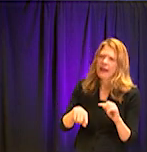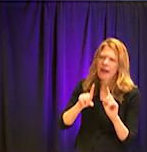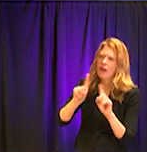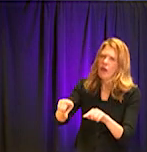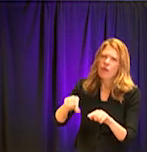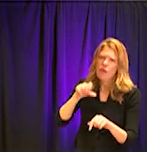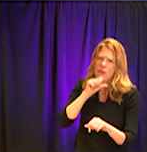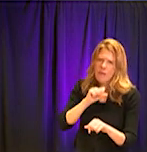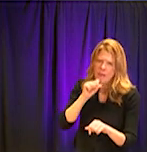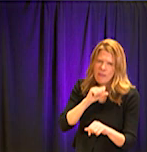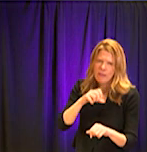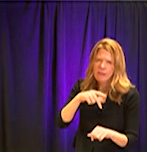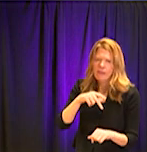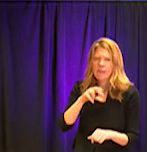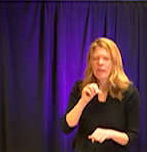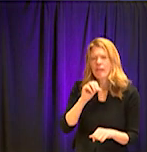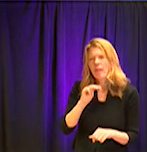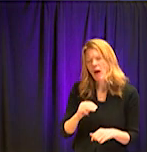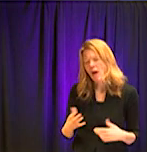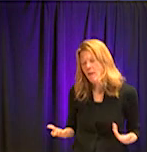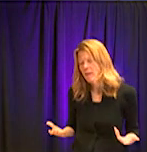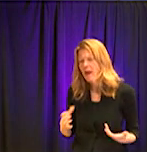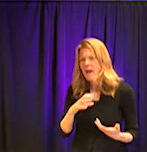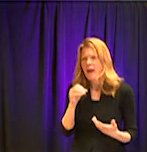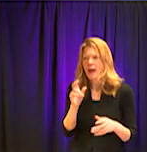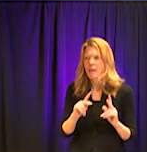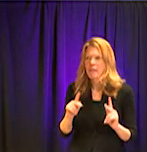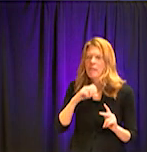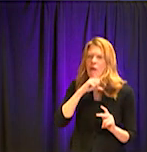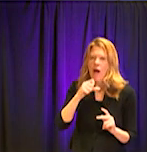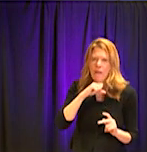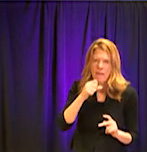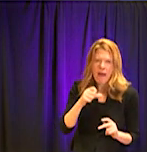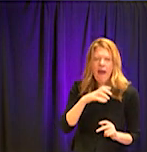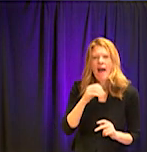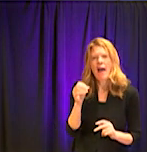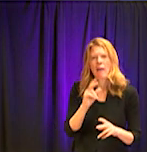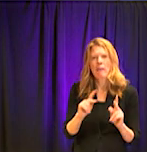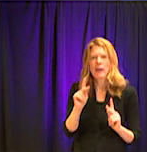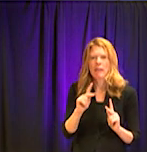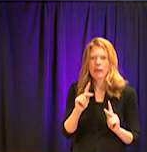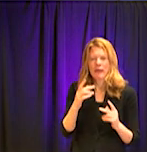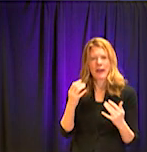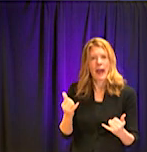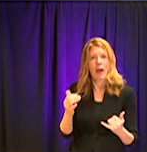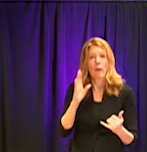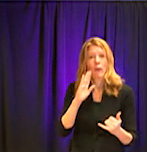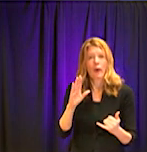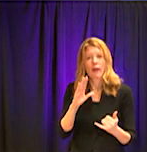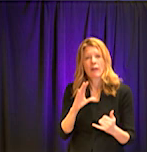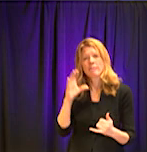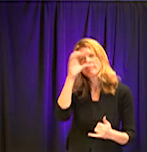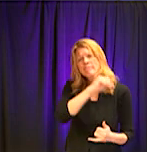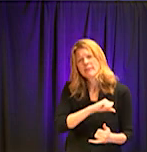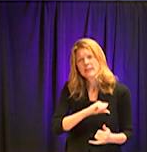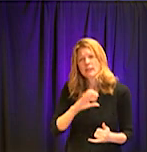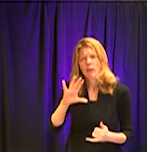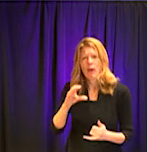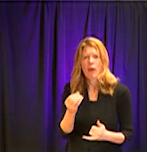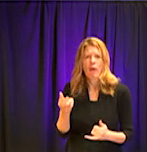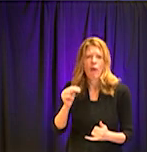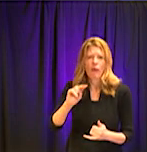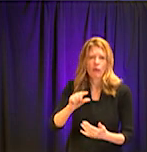may, hopefully not, but who may end up missing their graduation. I just, I just ache for them because that's one of the highlights of, you know,